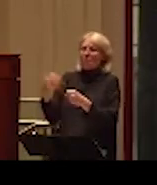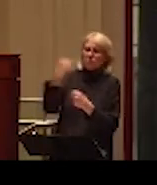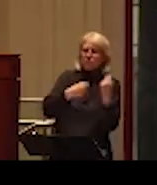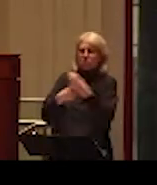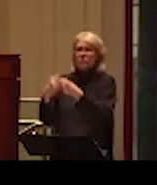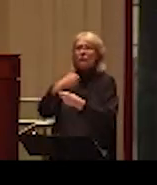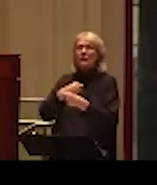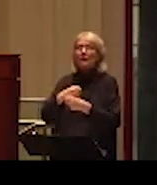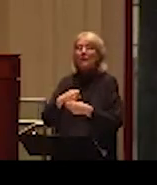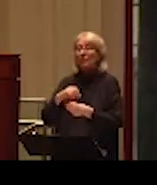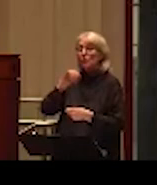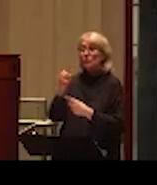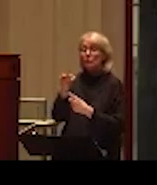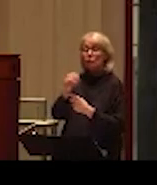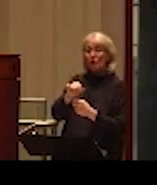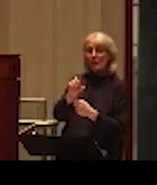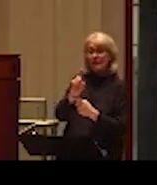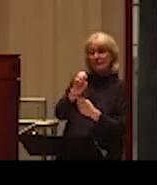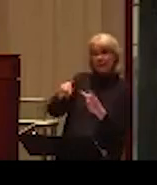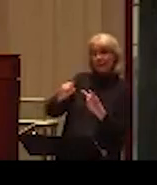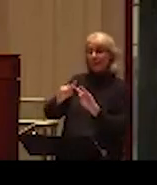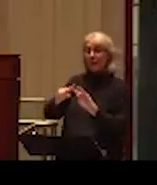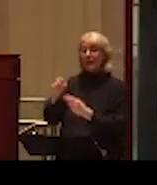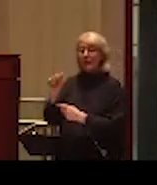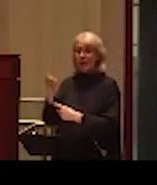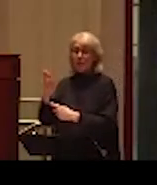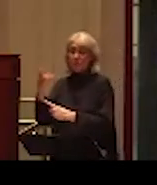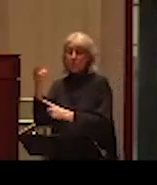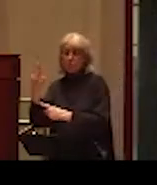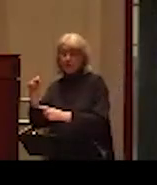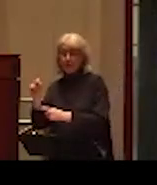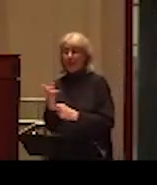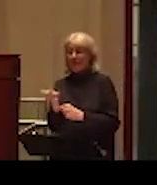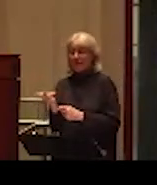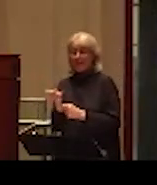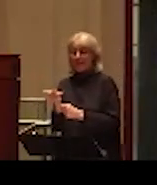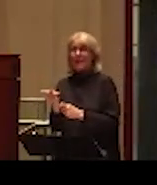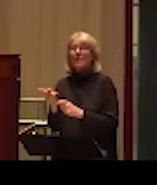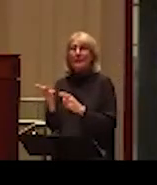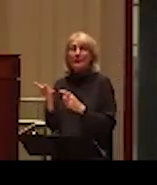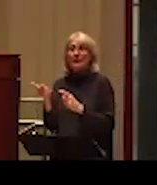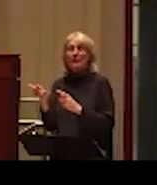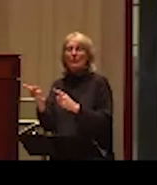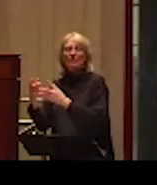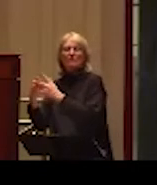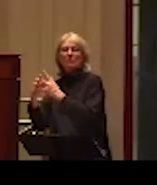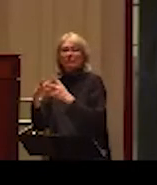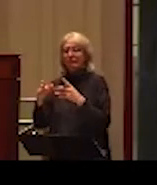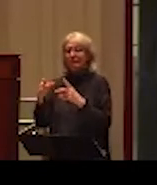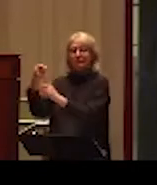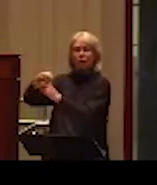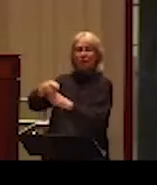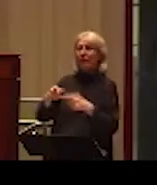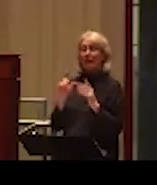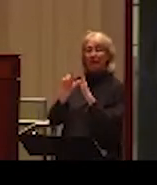case of Johnny Depp and Amber Heard demonstrated is that that couple actually experienced bidirectional abuse. So what is also